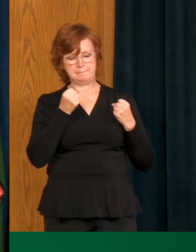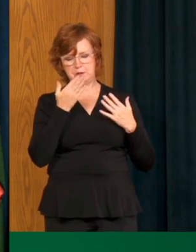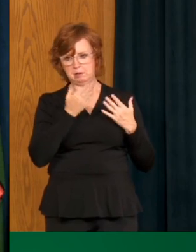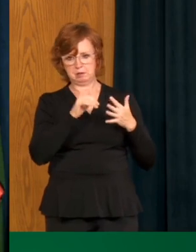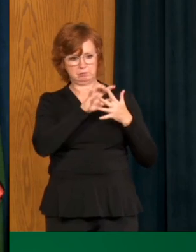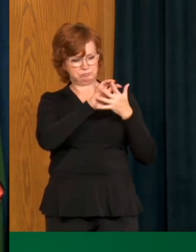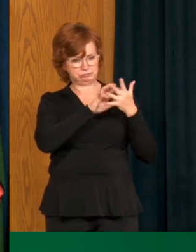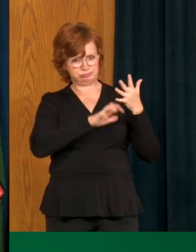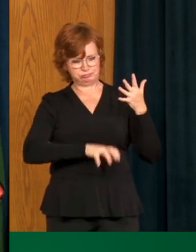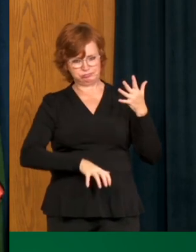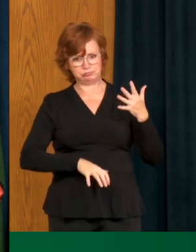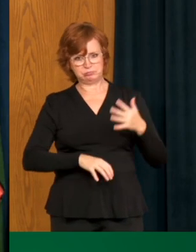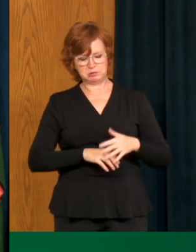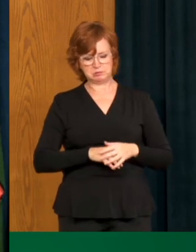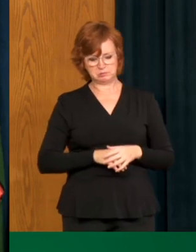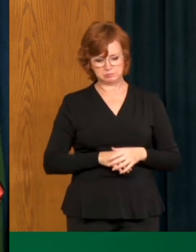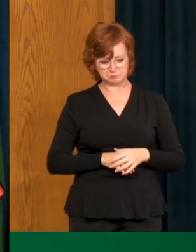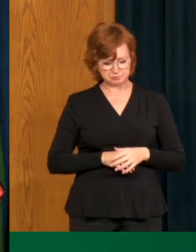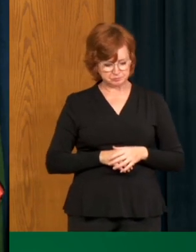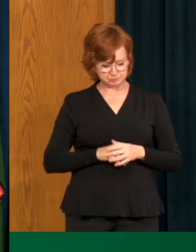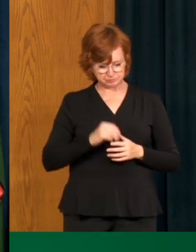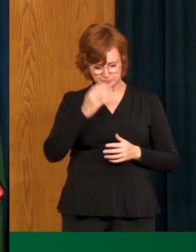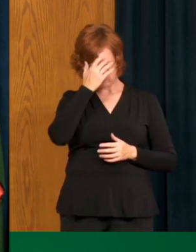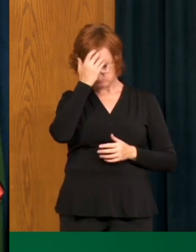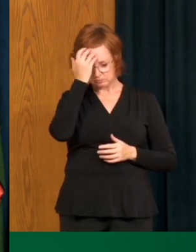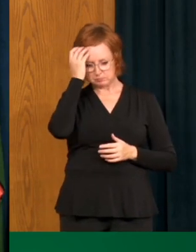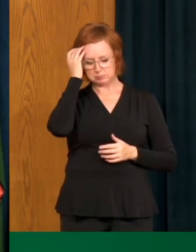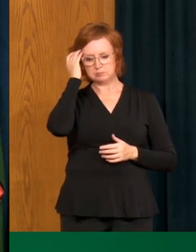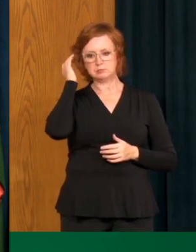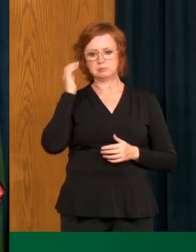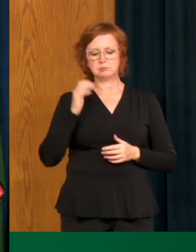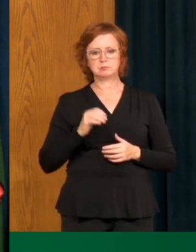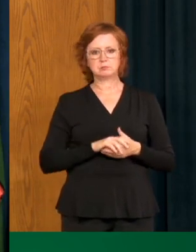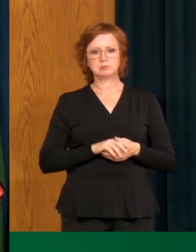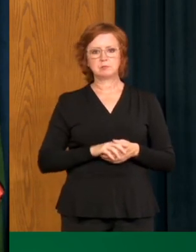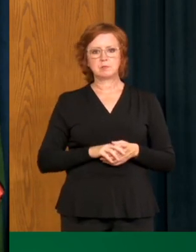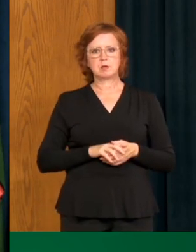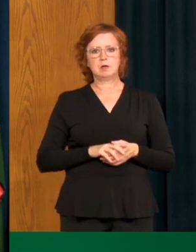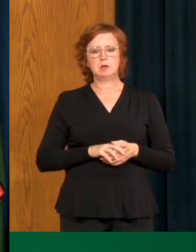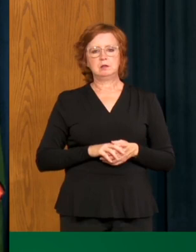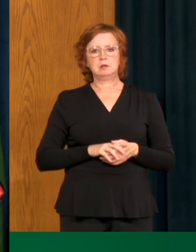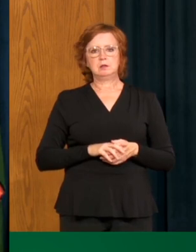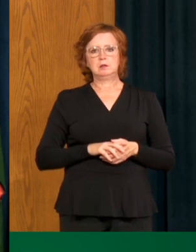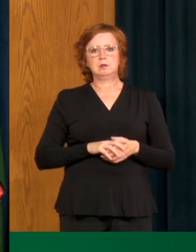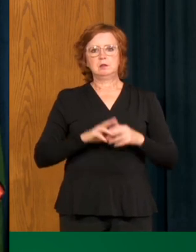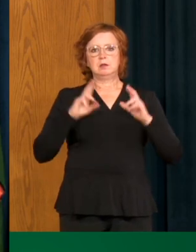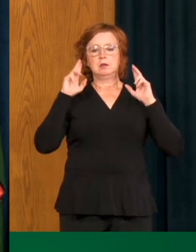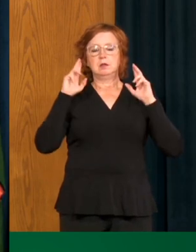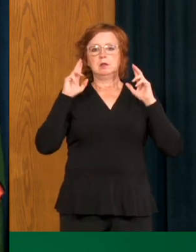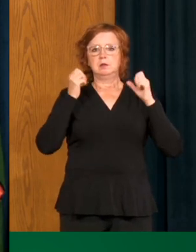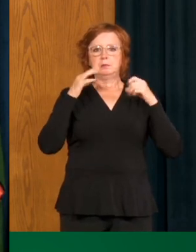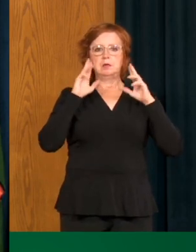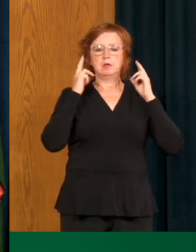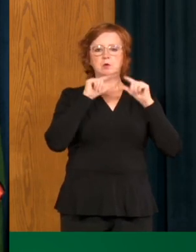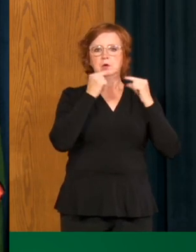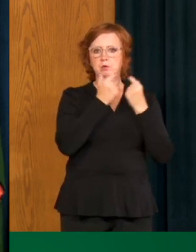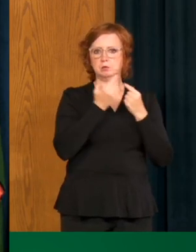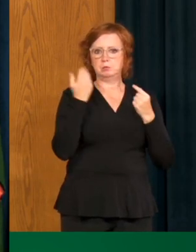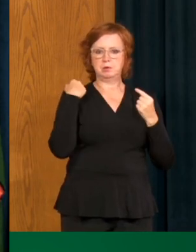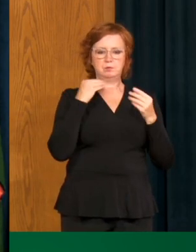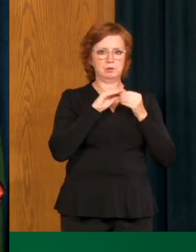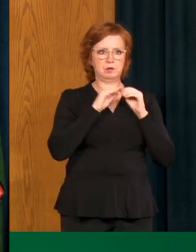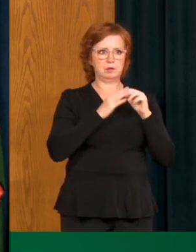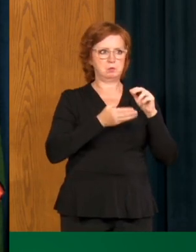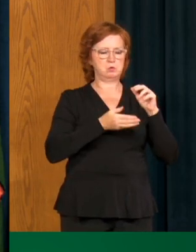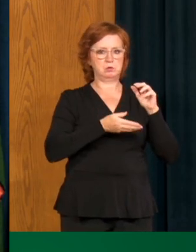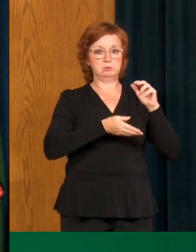uh, in many colonies, as we've seen some that, uh, were, uh, infected a number of weeks ago are now, uh, you know, climbing down with their active cases. I believe one